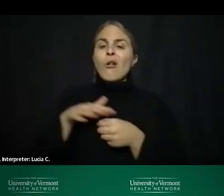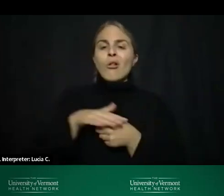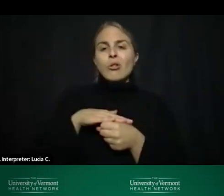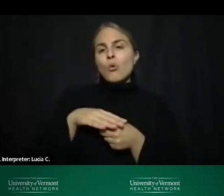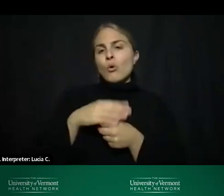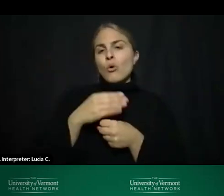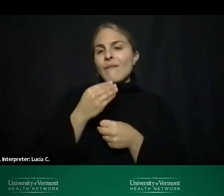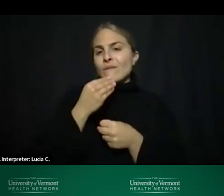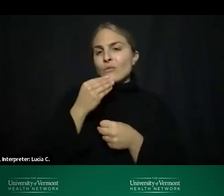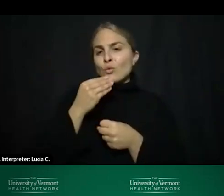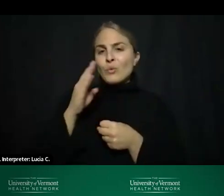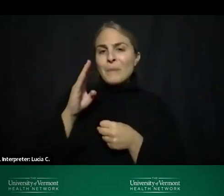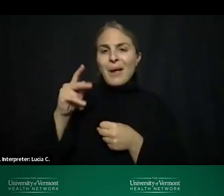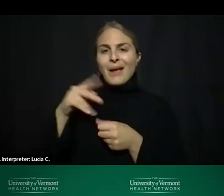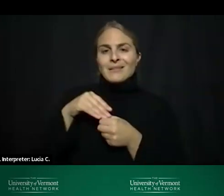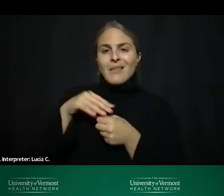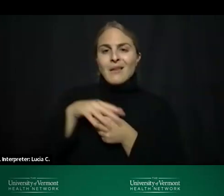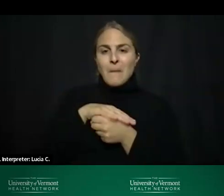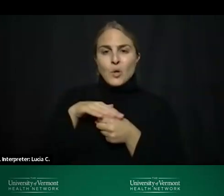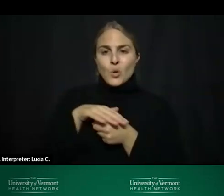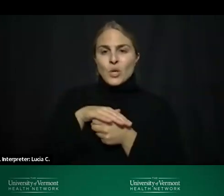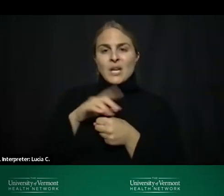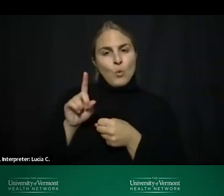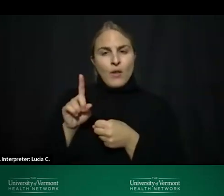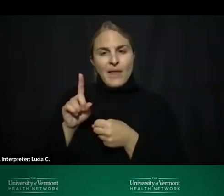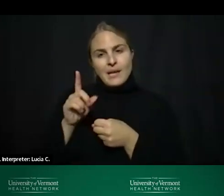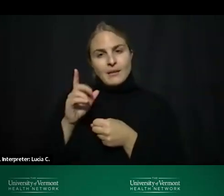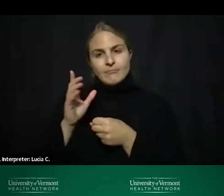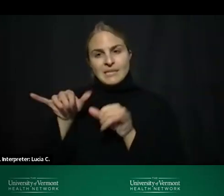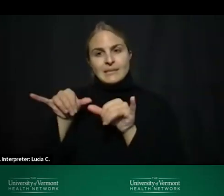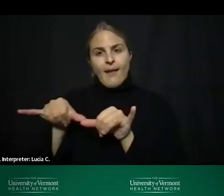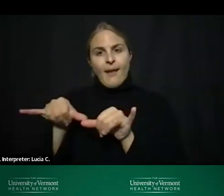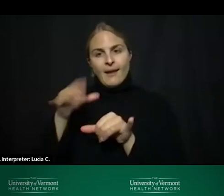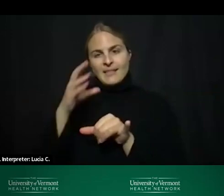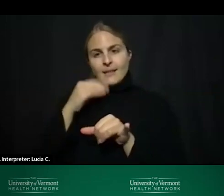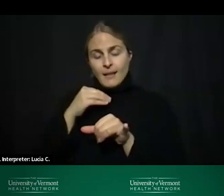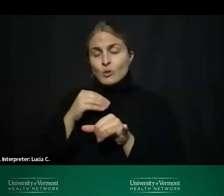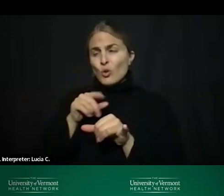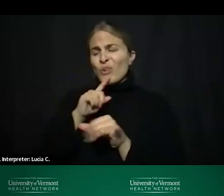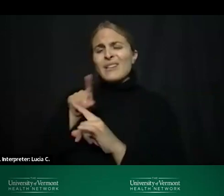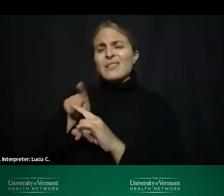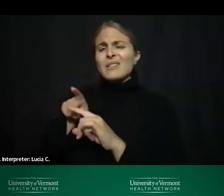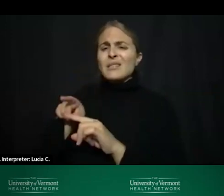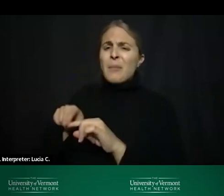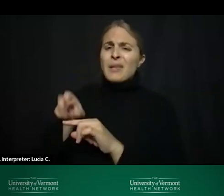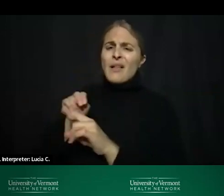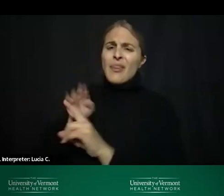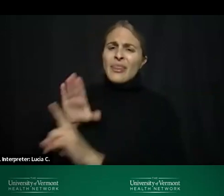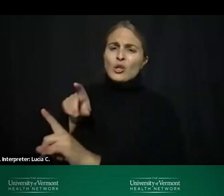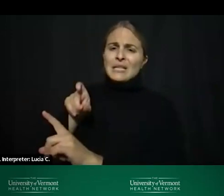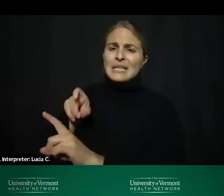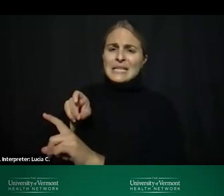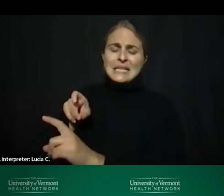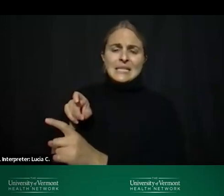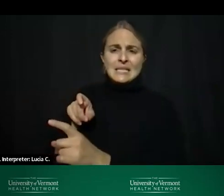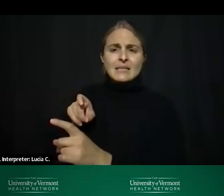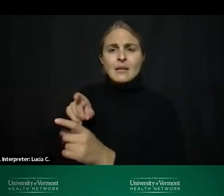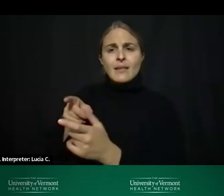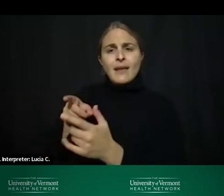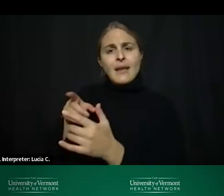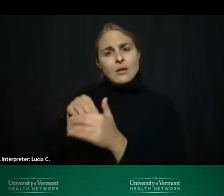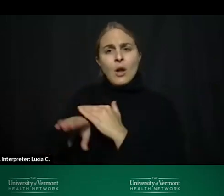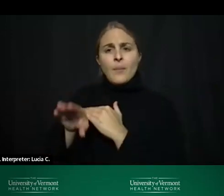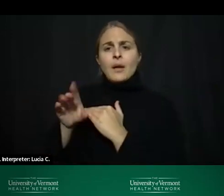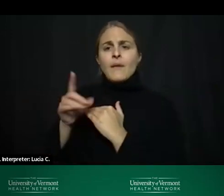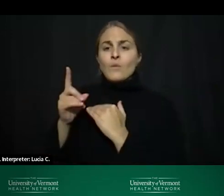sleeping so it really depends on the specific needs of the guest and what they're coming in um for